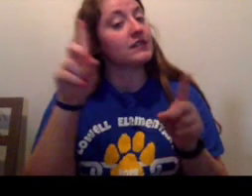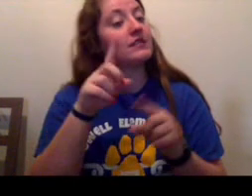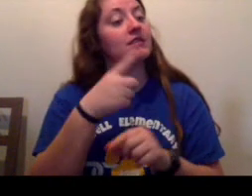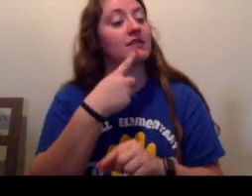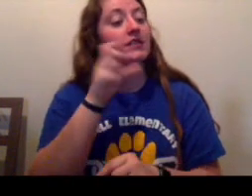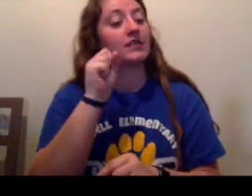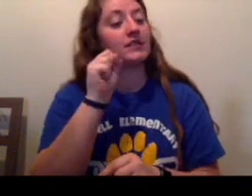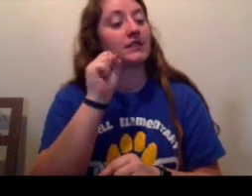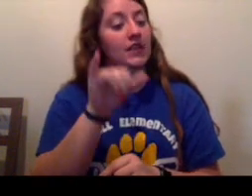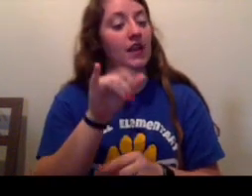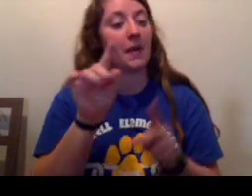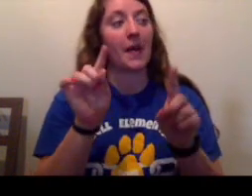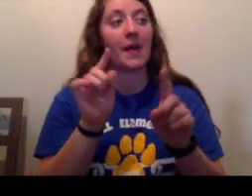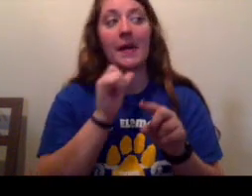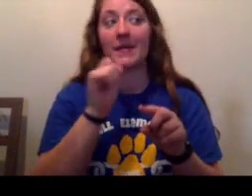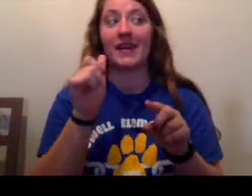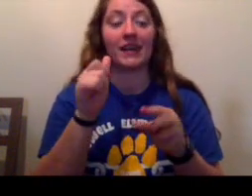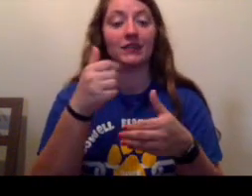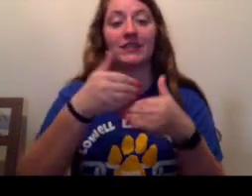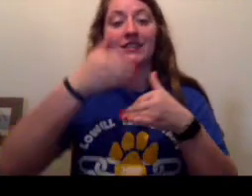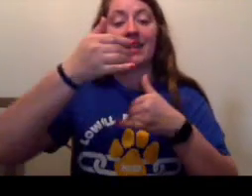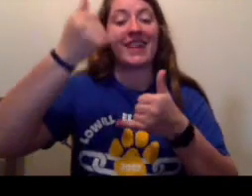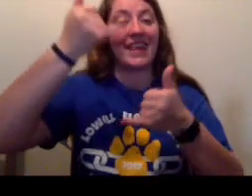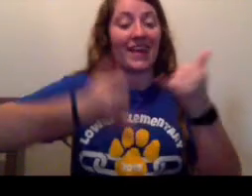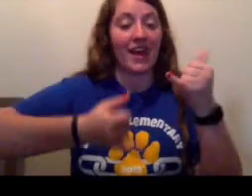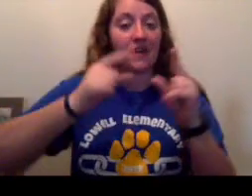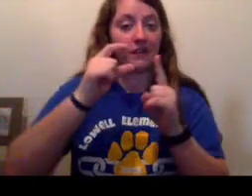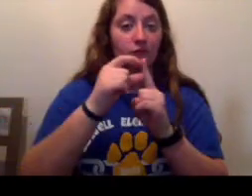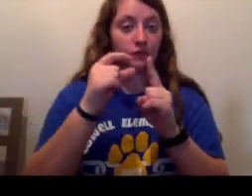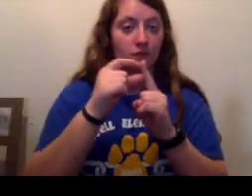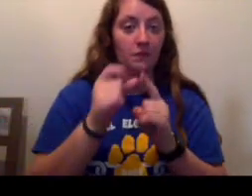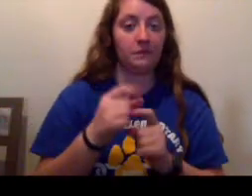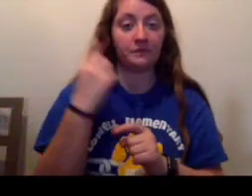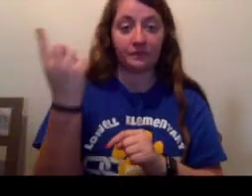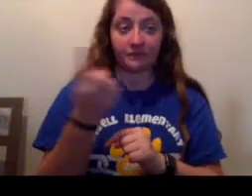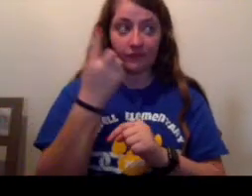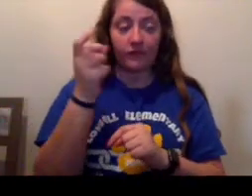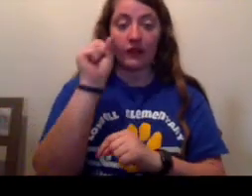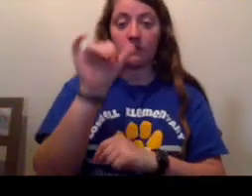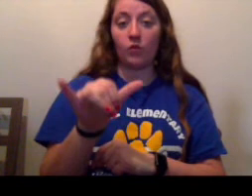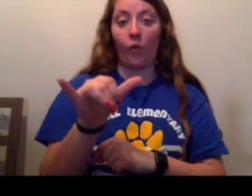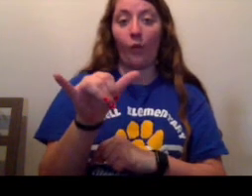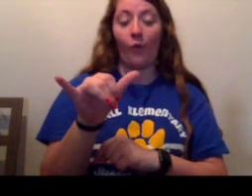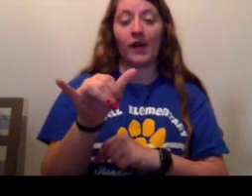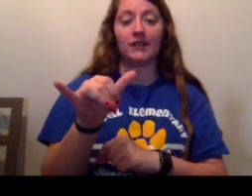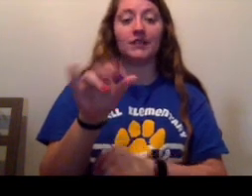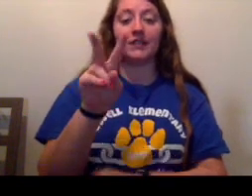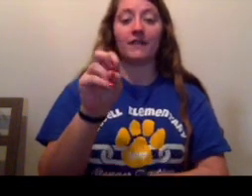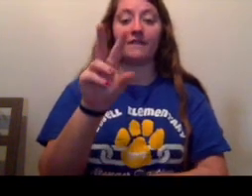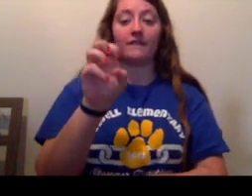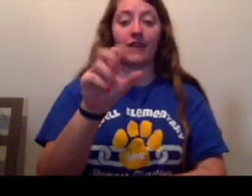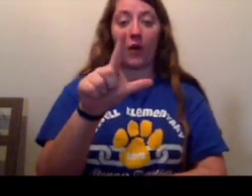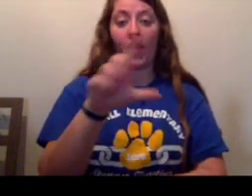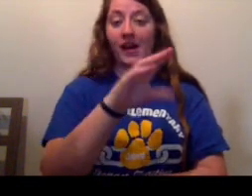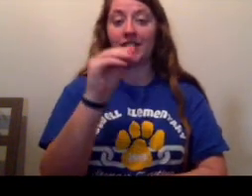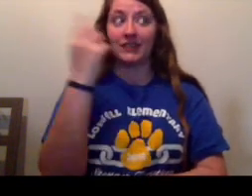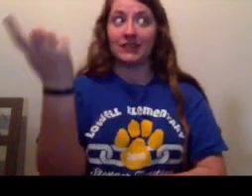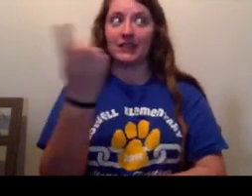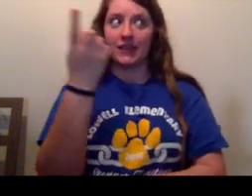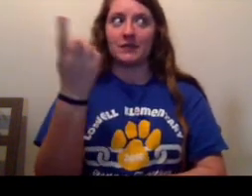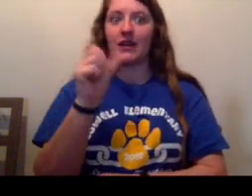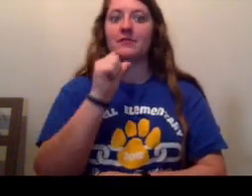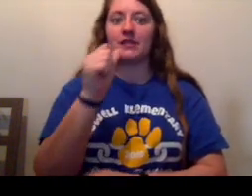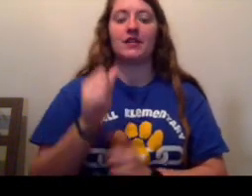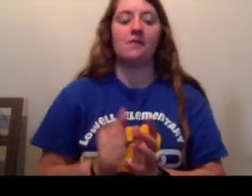Stanley, but not when it's at the end of a word. Sometimes Y is a vowel and sometimes it's a consonant.